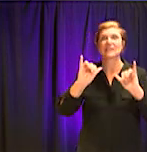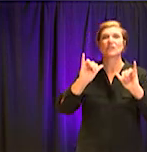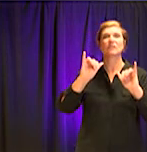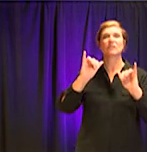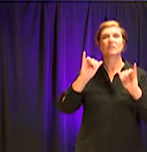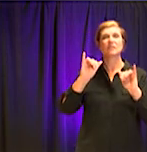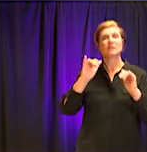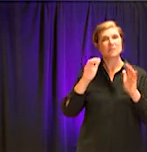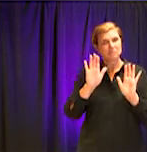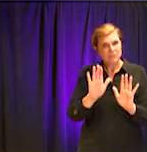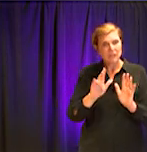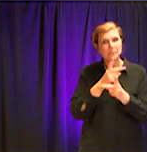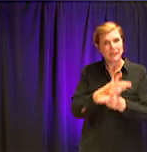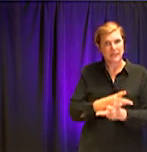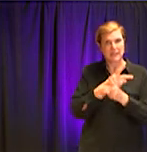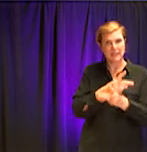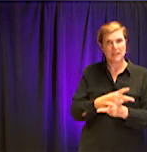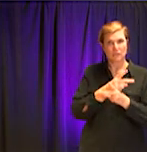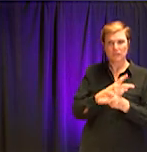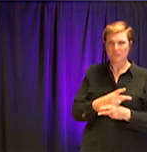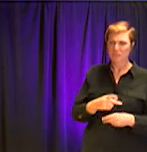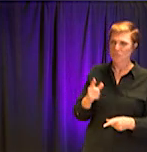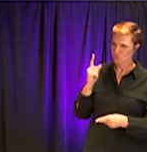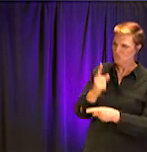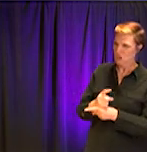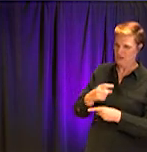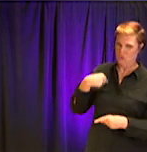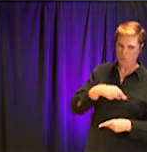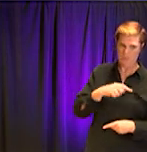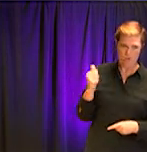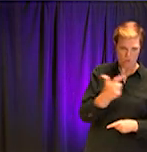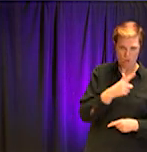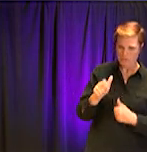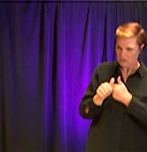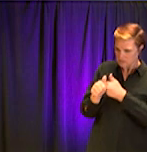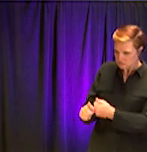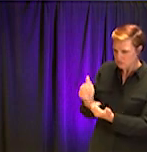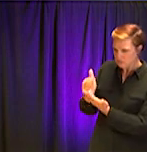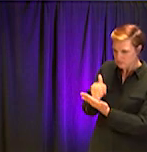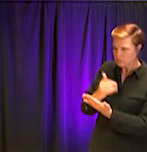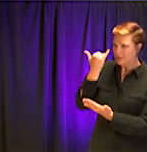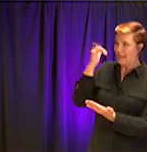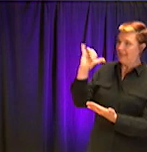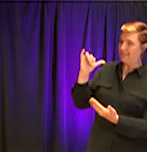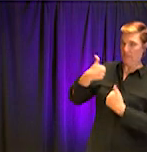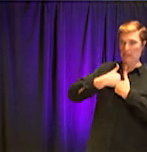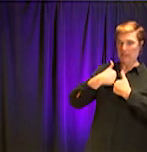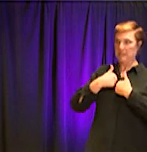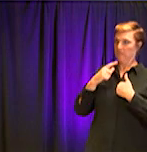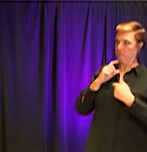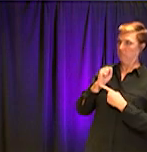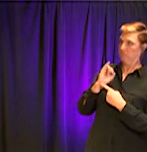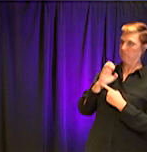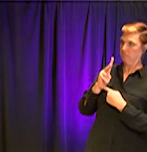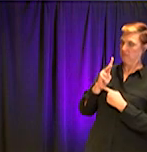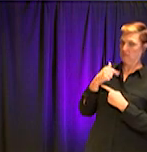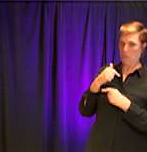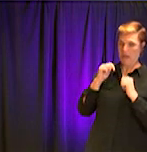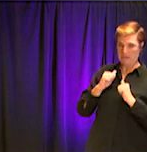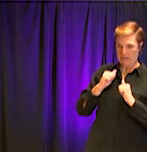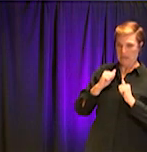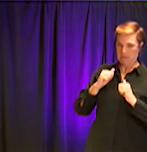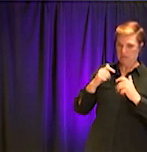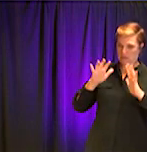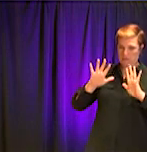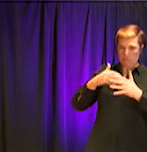as if we are carrying the disease so that we can, you know, we can decide how we behave and we can protect each other. How you